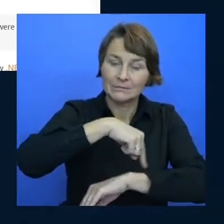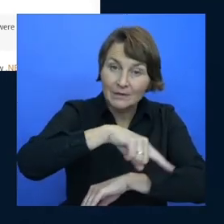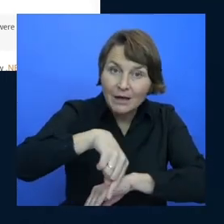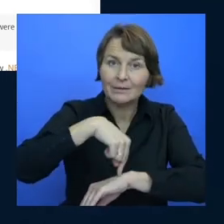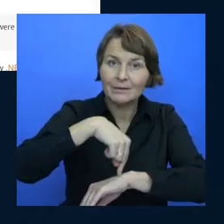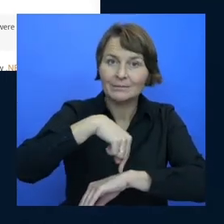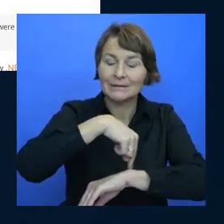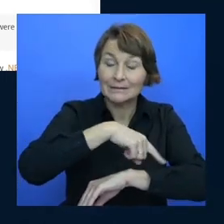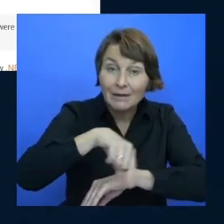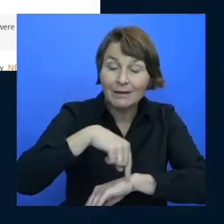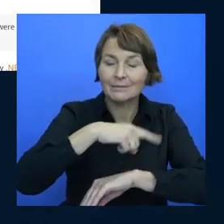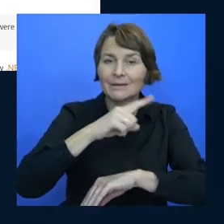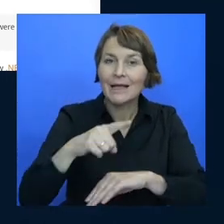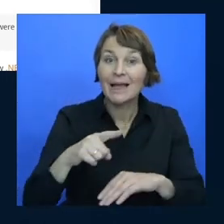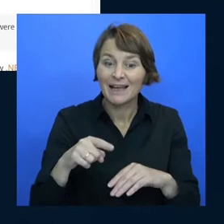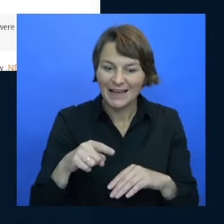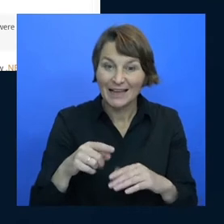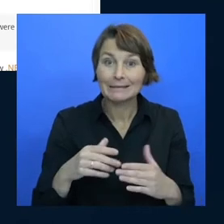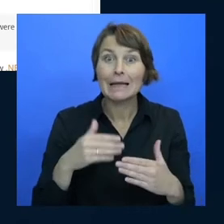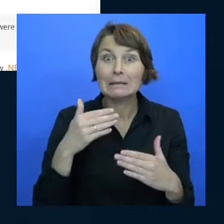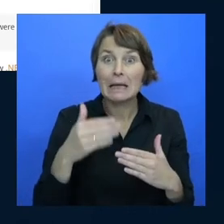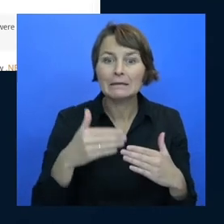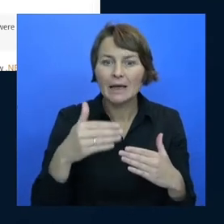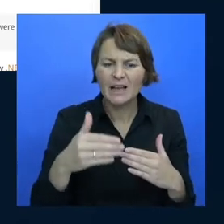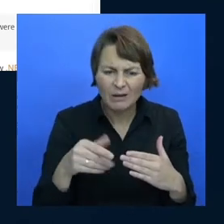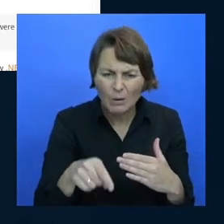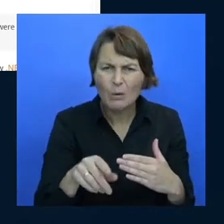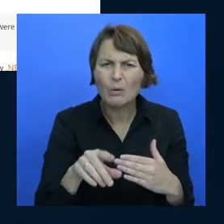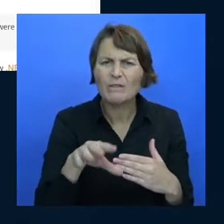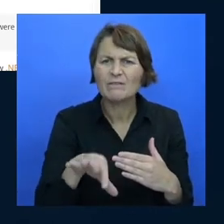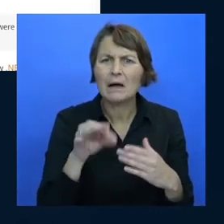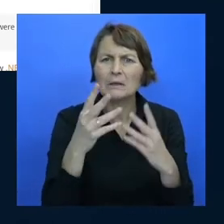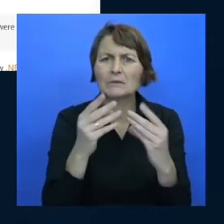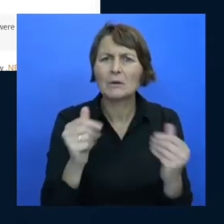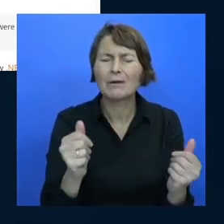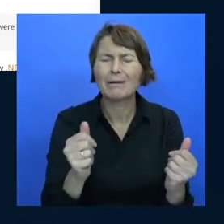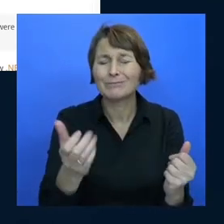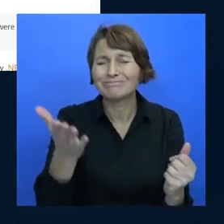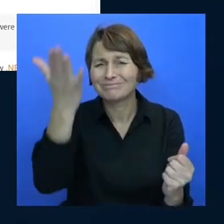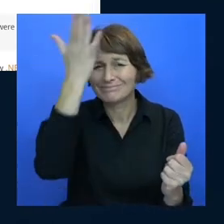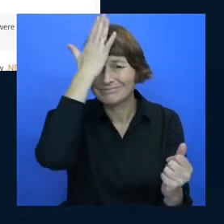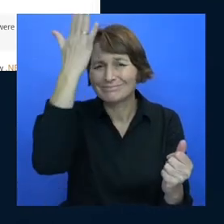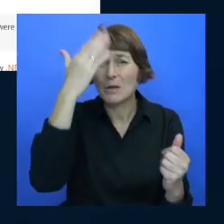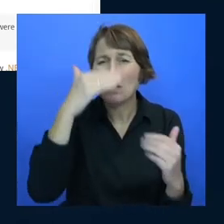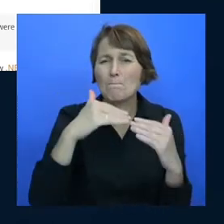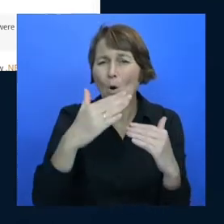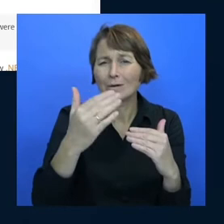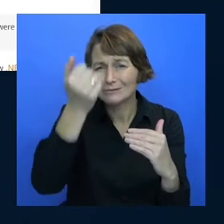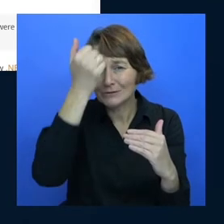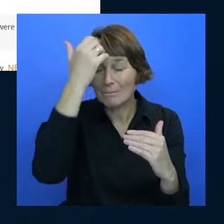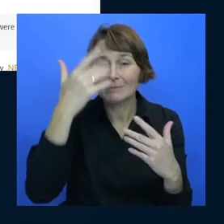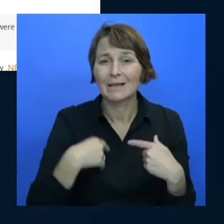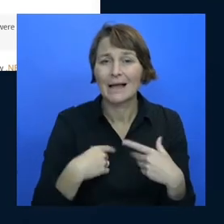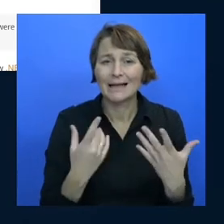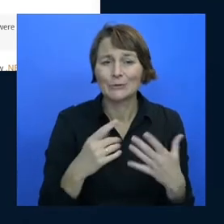the actual solution will end up being yeah right it'll yeah you're like yeah like a single tear going